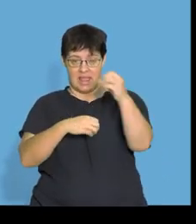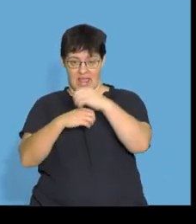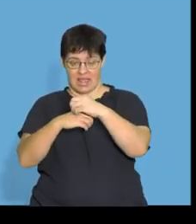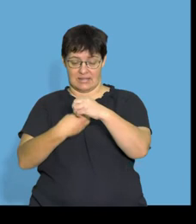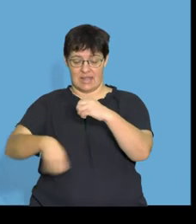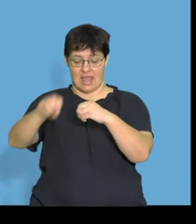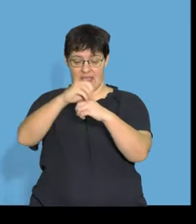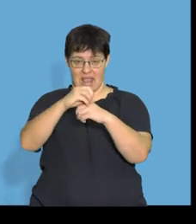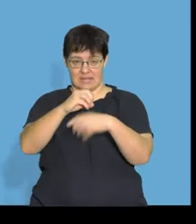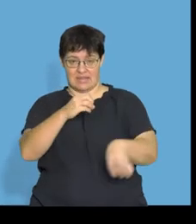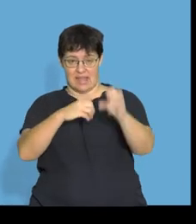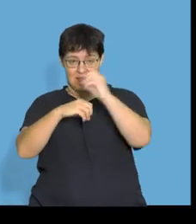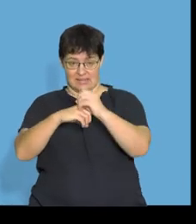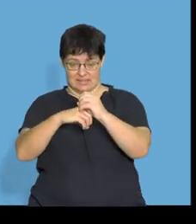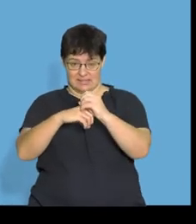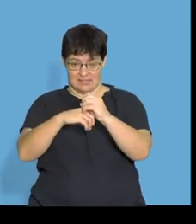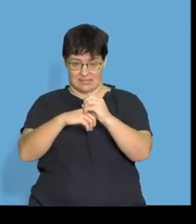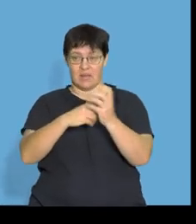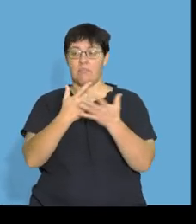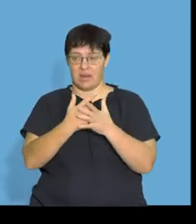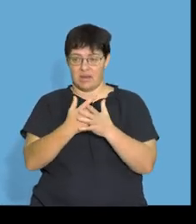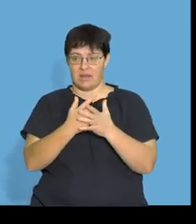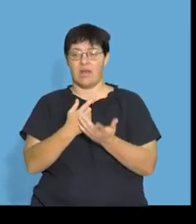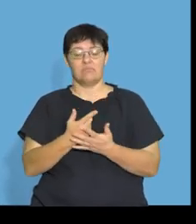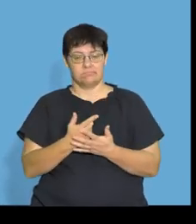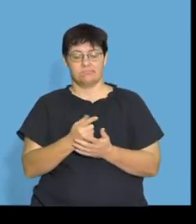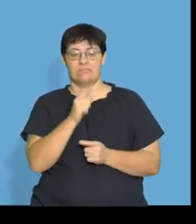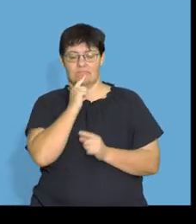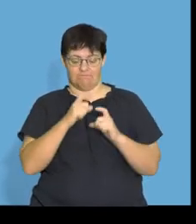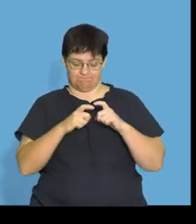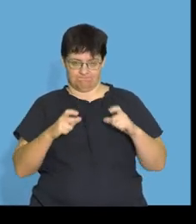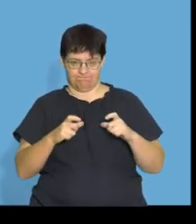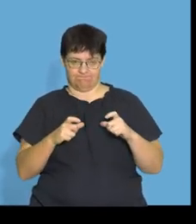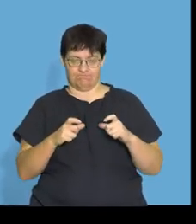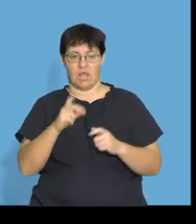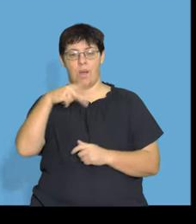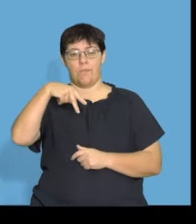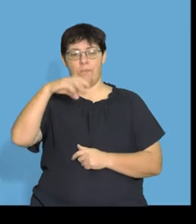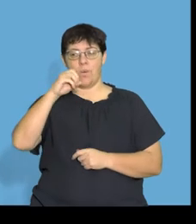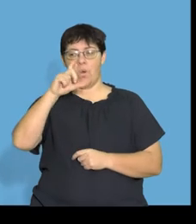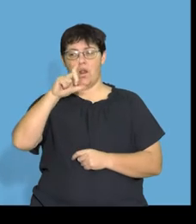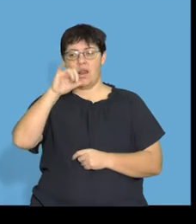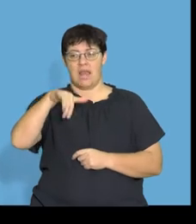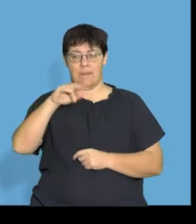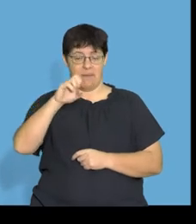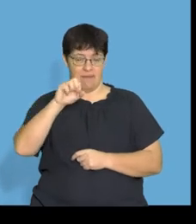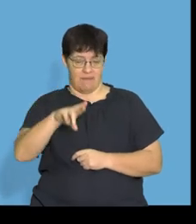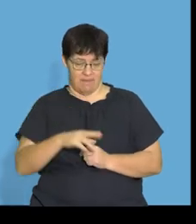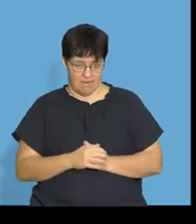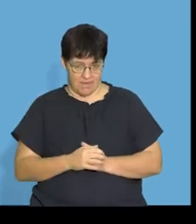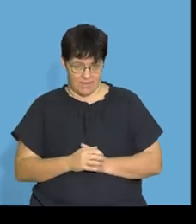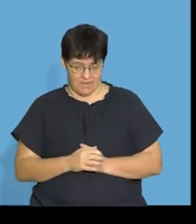them together, and we add them together, and we make one big polymer, one big